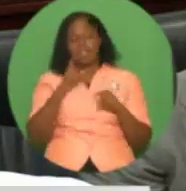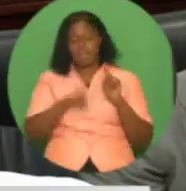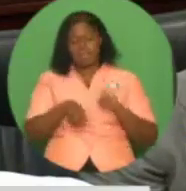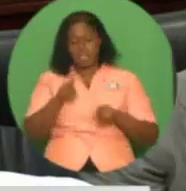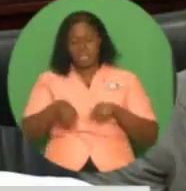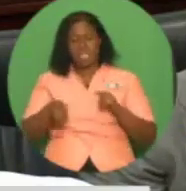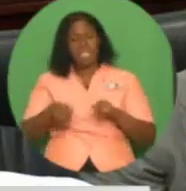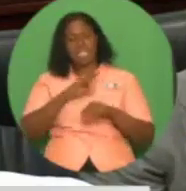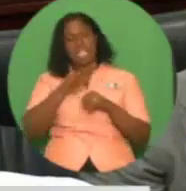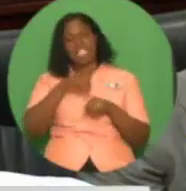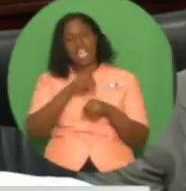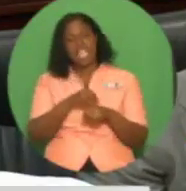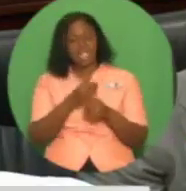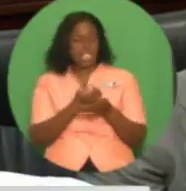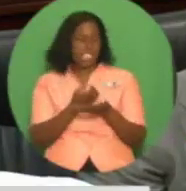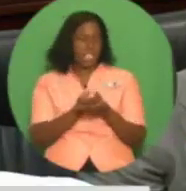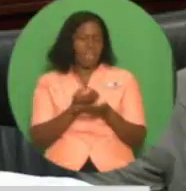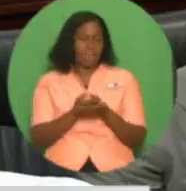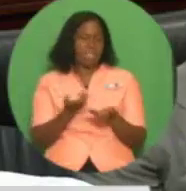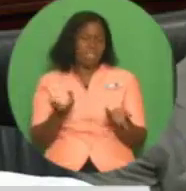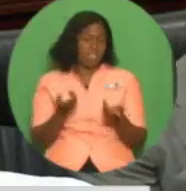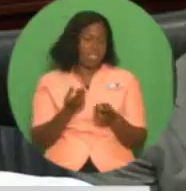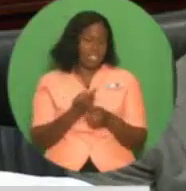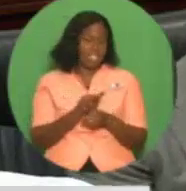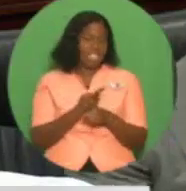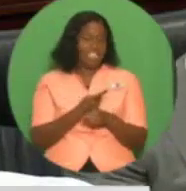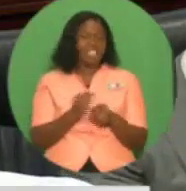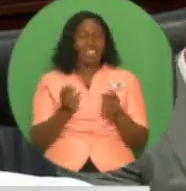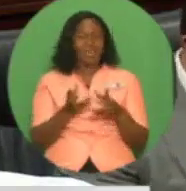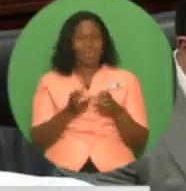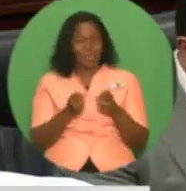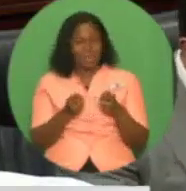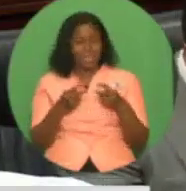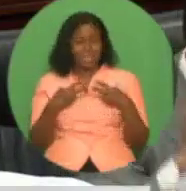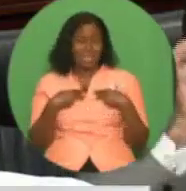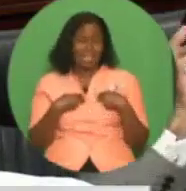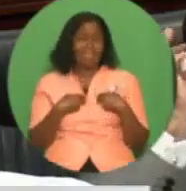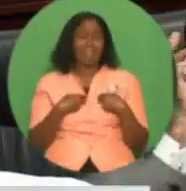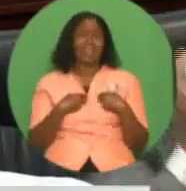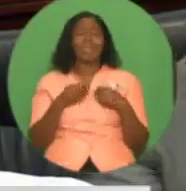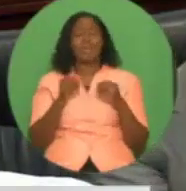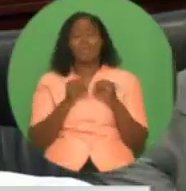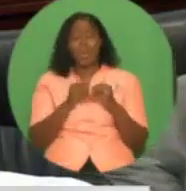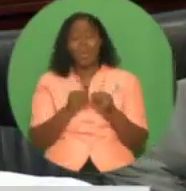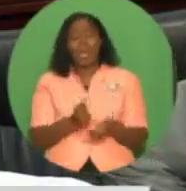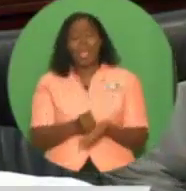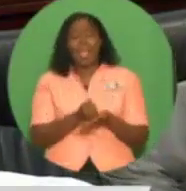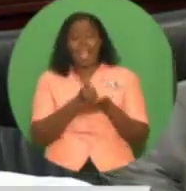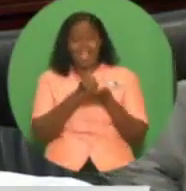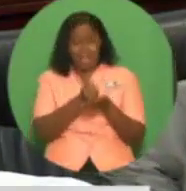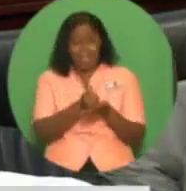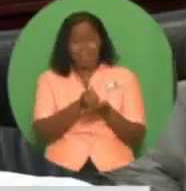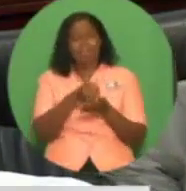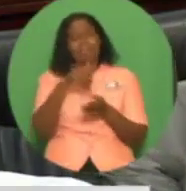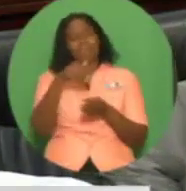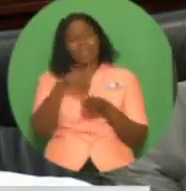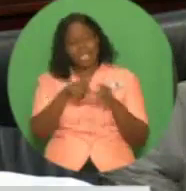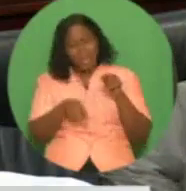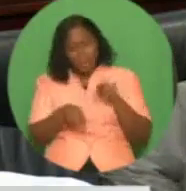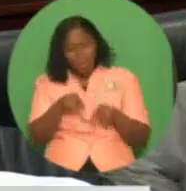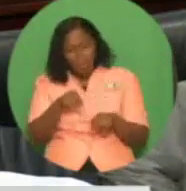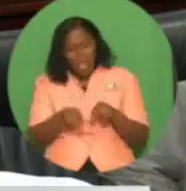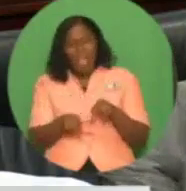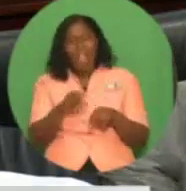economy, even as we put in place strategies for the resuscitation of the energy sector. The budgetary allocation to the